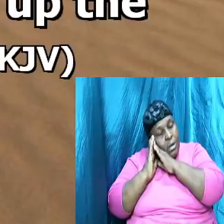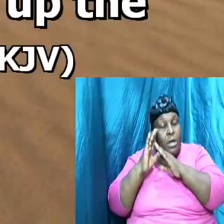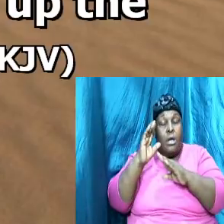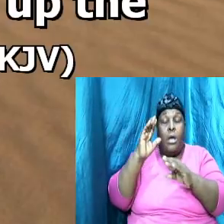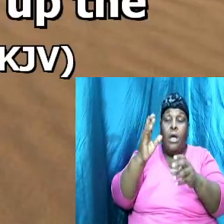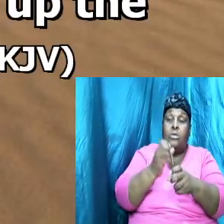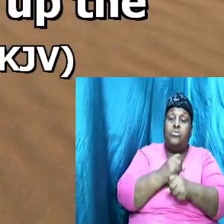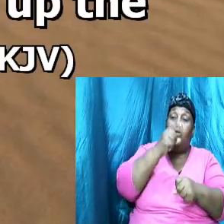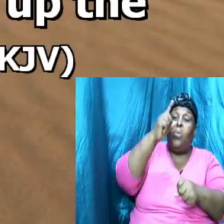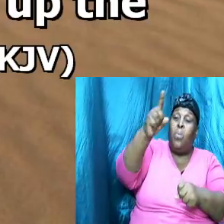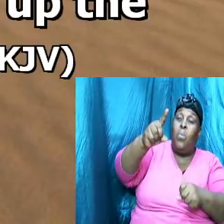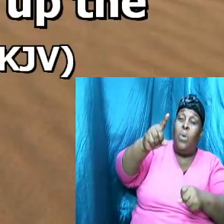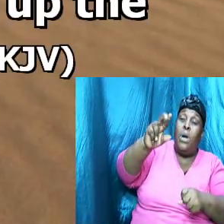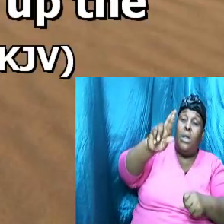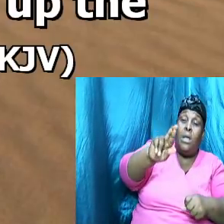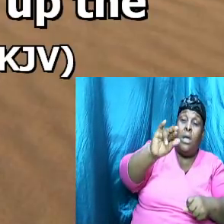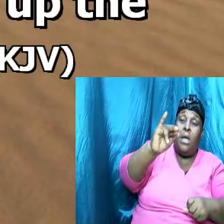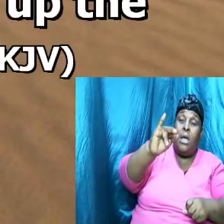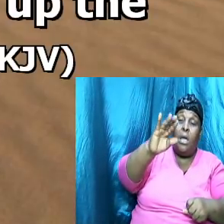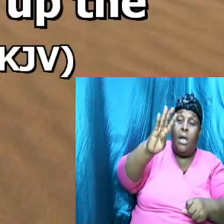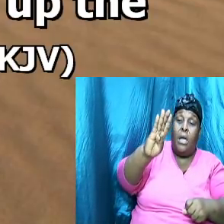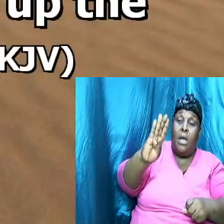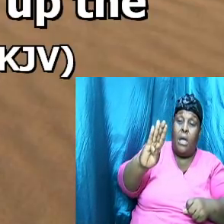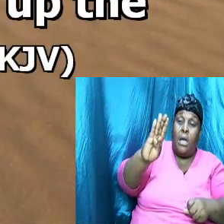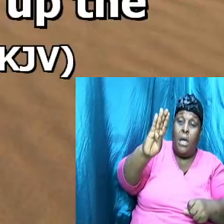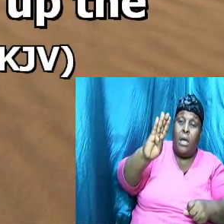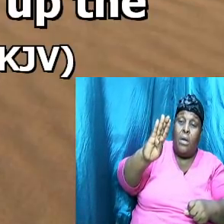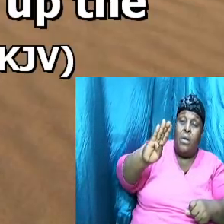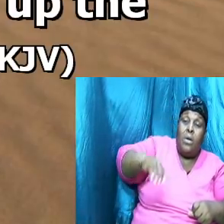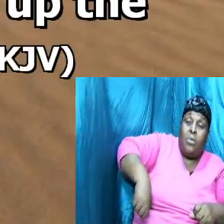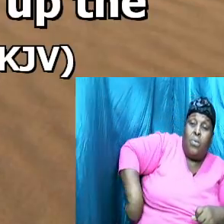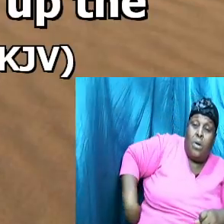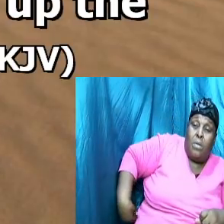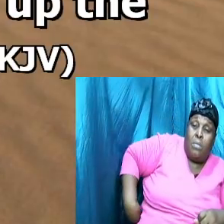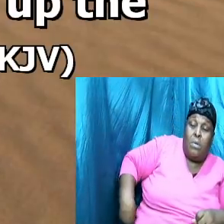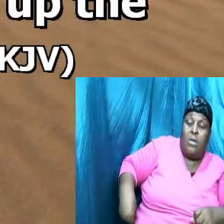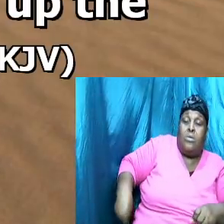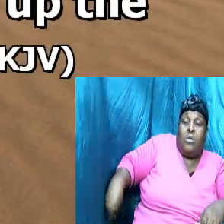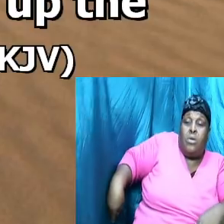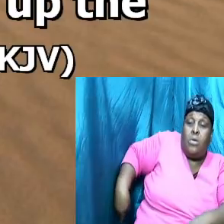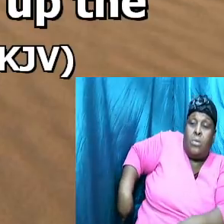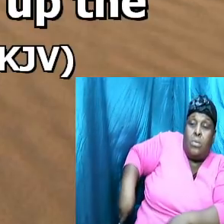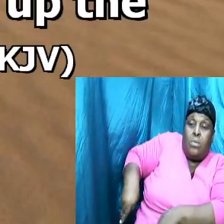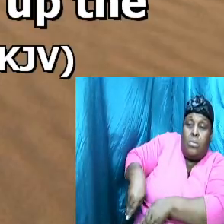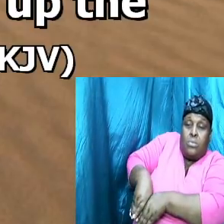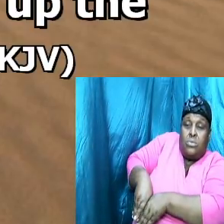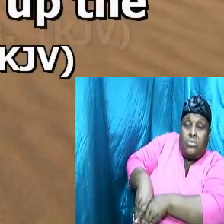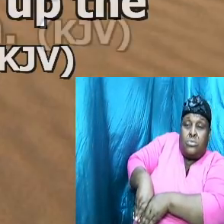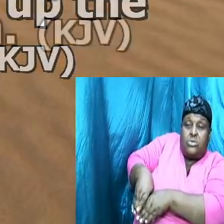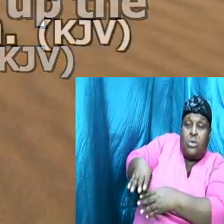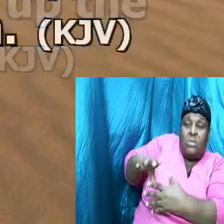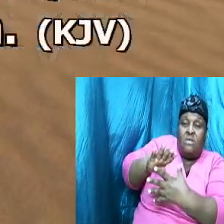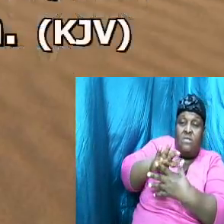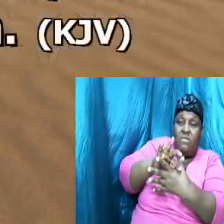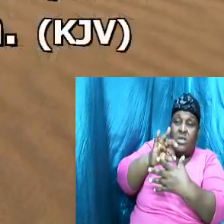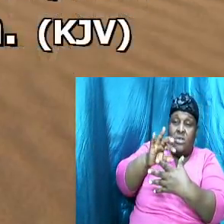and closed up the flesh instead thereof and the rib